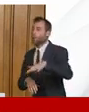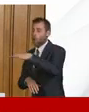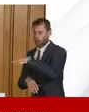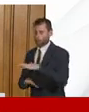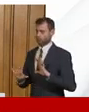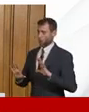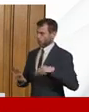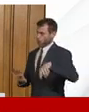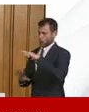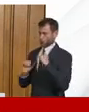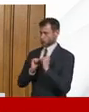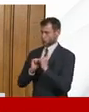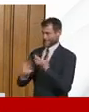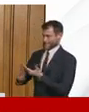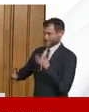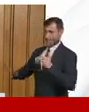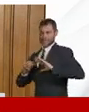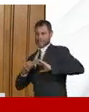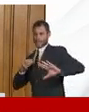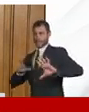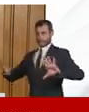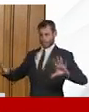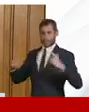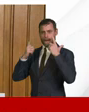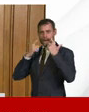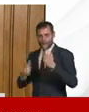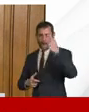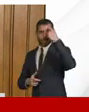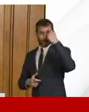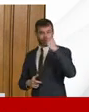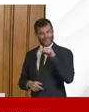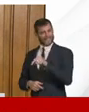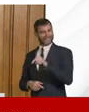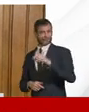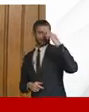common sense principle and we all need to apply it both employers and employees